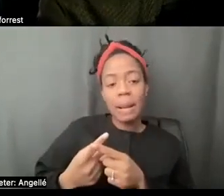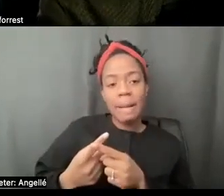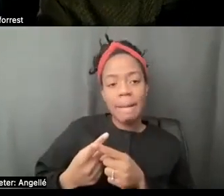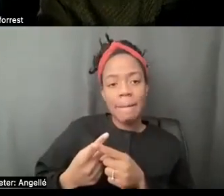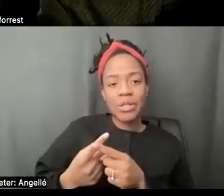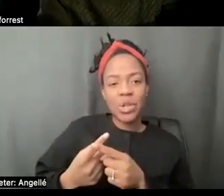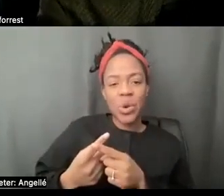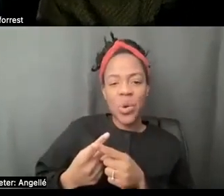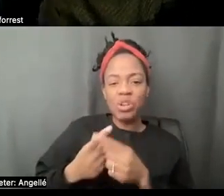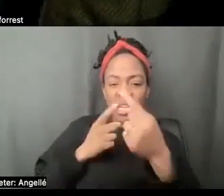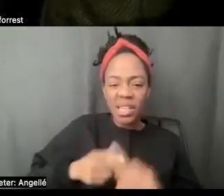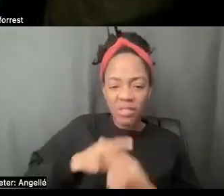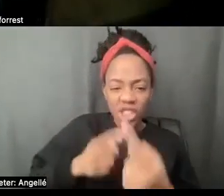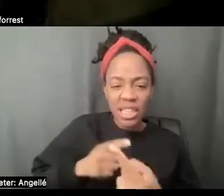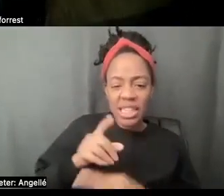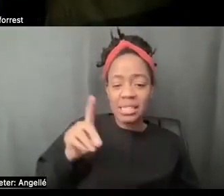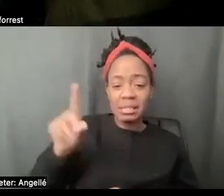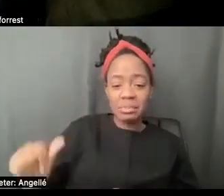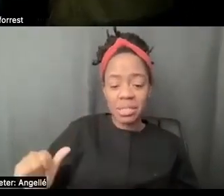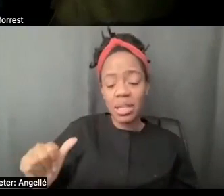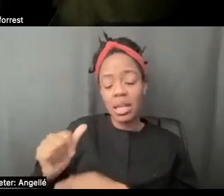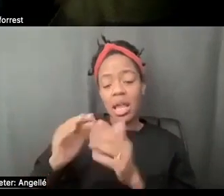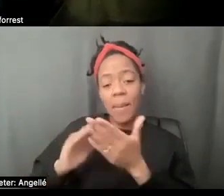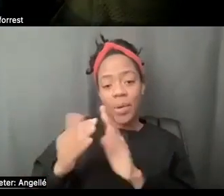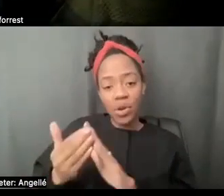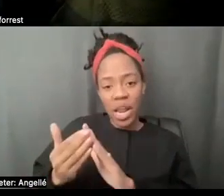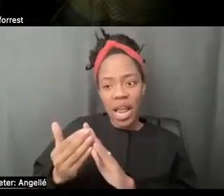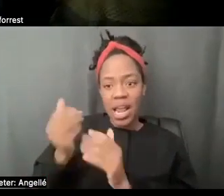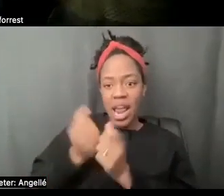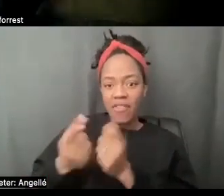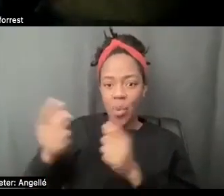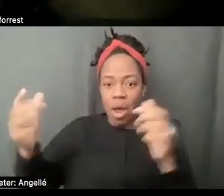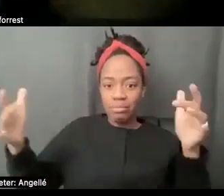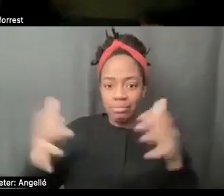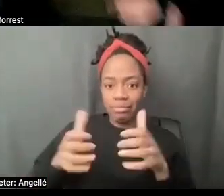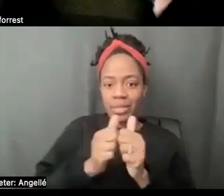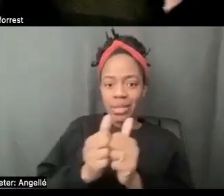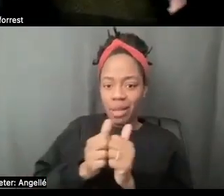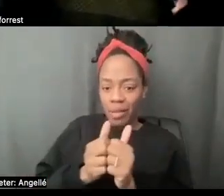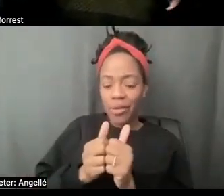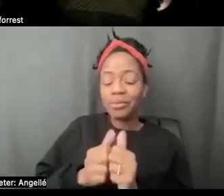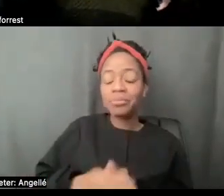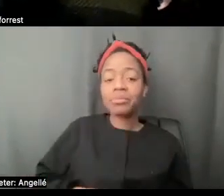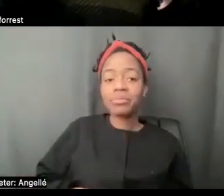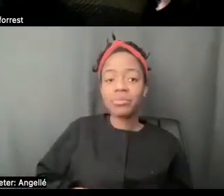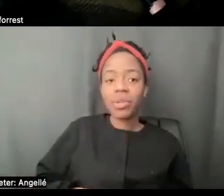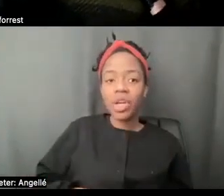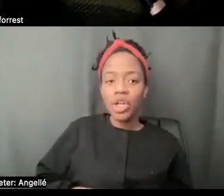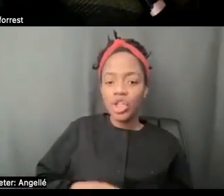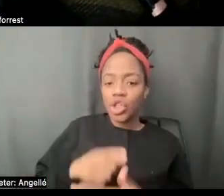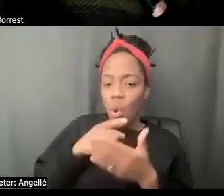with the disability community and bringing everybody together. So the question is, what do you want the most